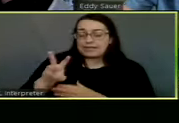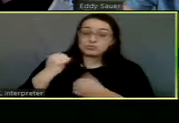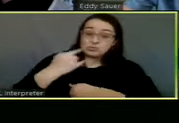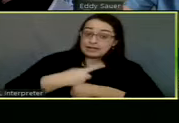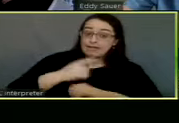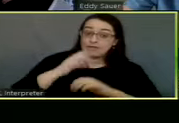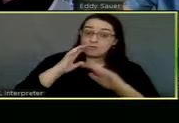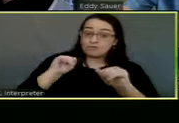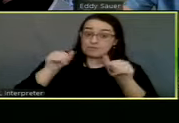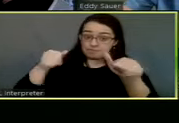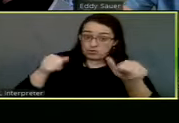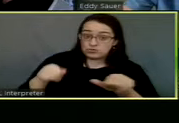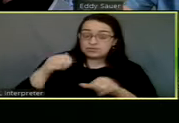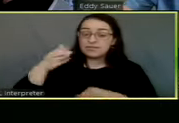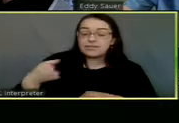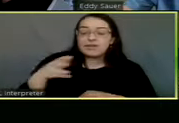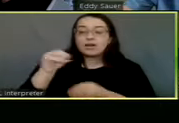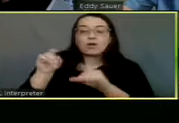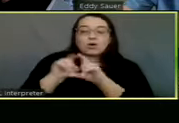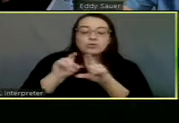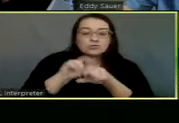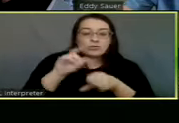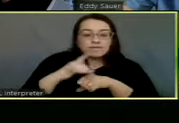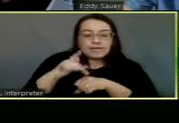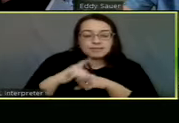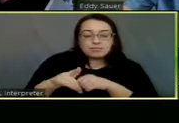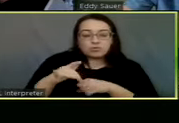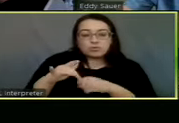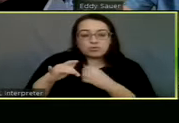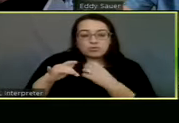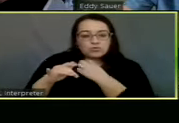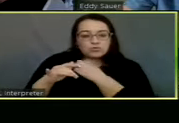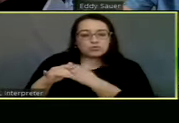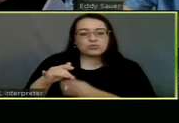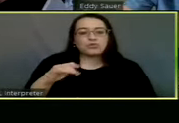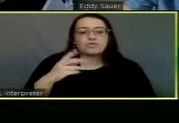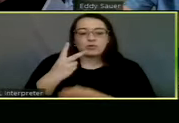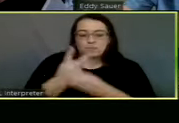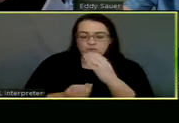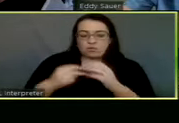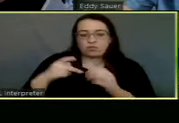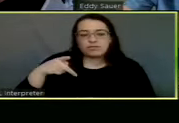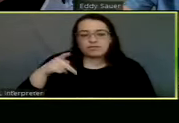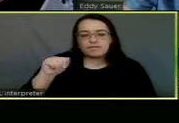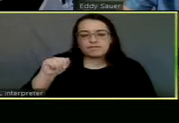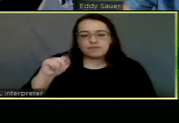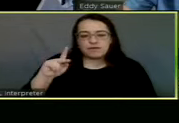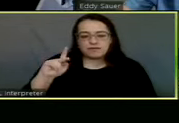And, we'll also have it available on the packets, uh, for both of the upcoming meetings.